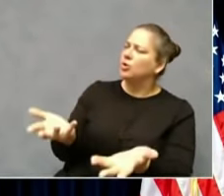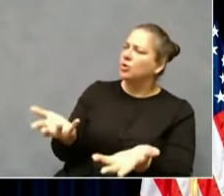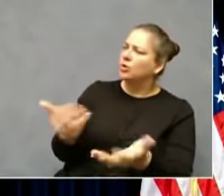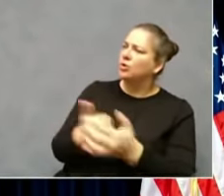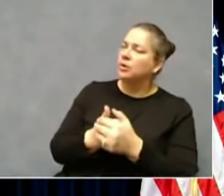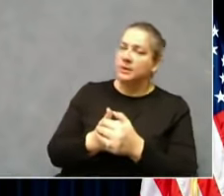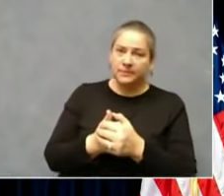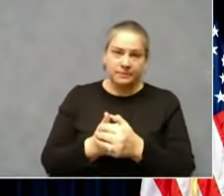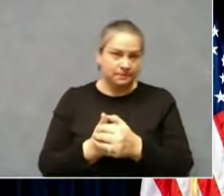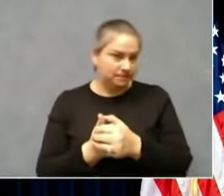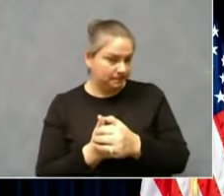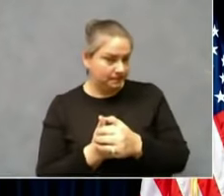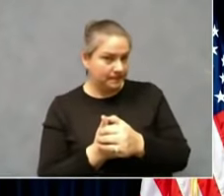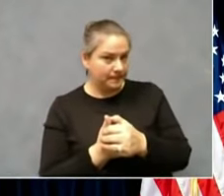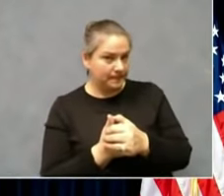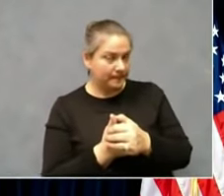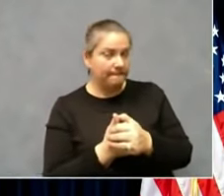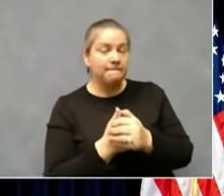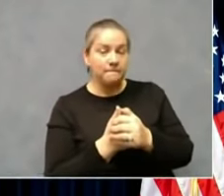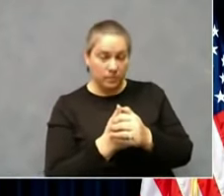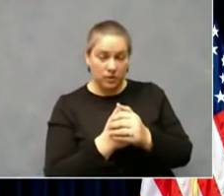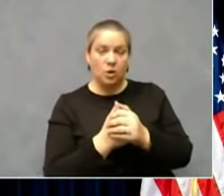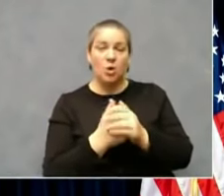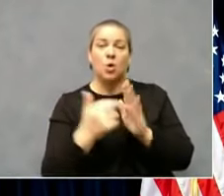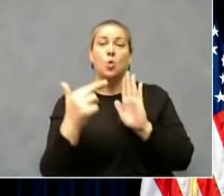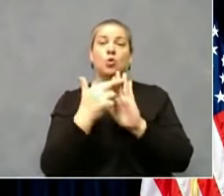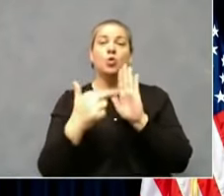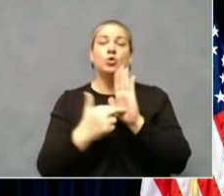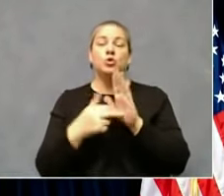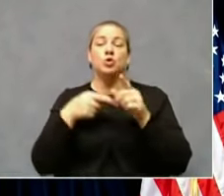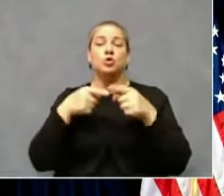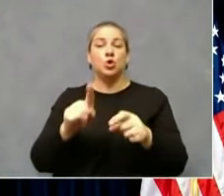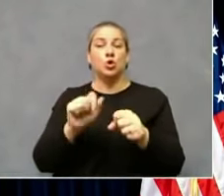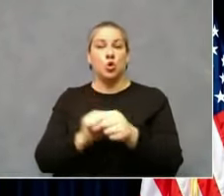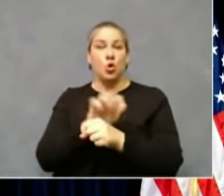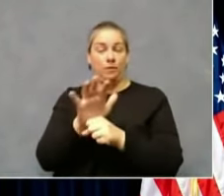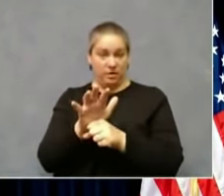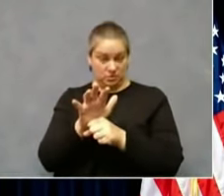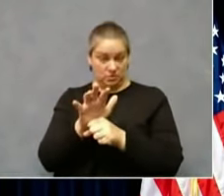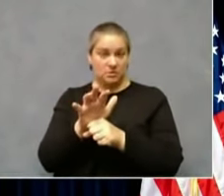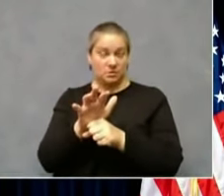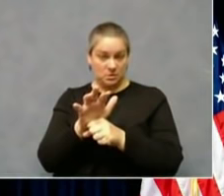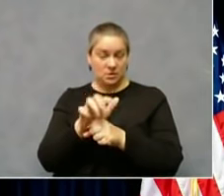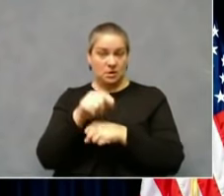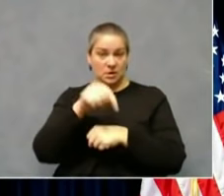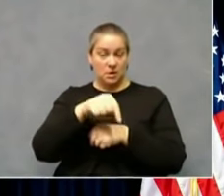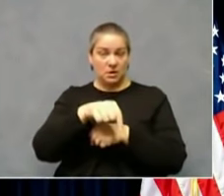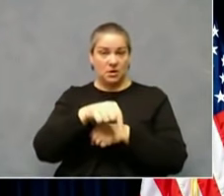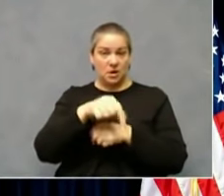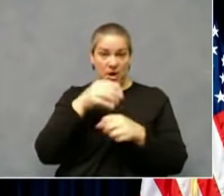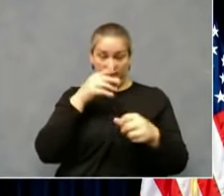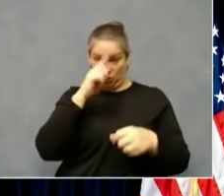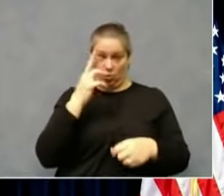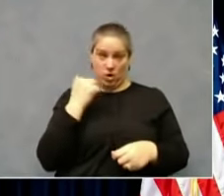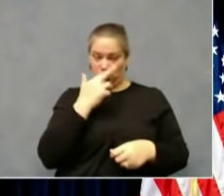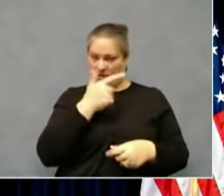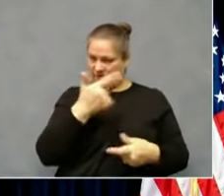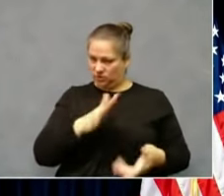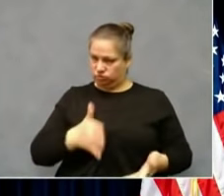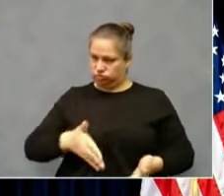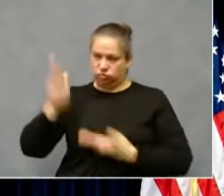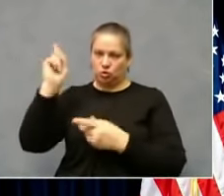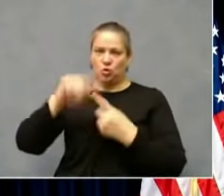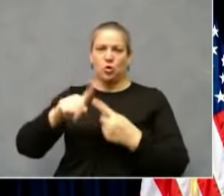So restrictions during COVID against restaurants was taken all the way up to the Kentucky Supreme Court, who ultimately ruled that it is